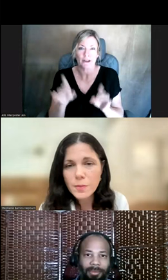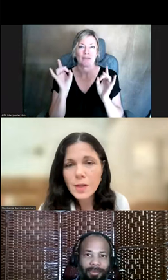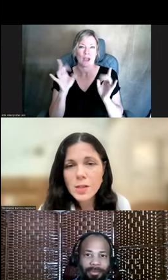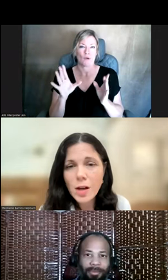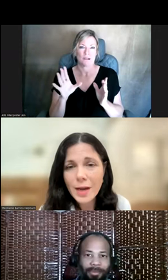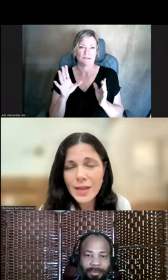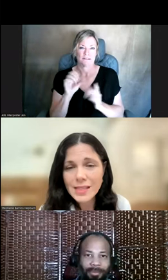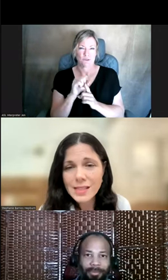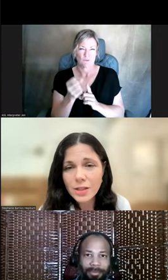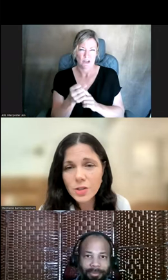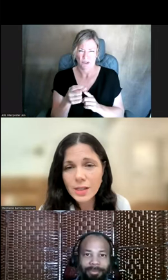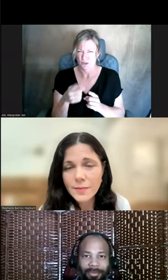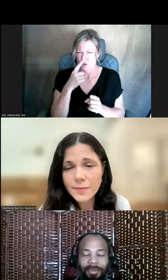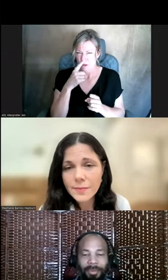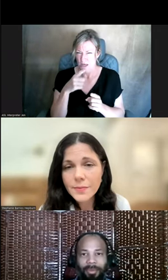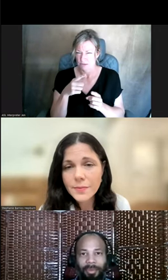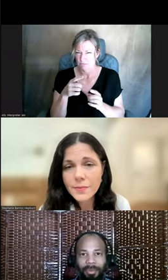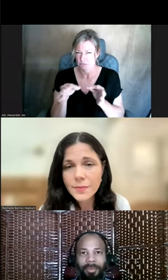can you talk about that distinction?